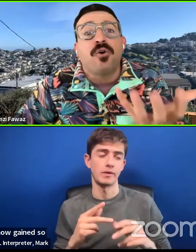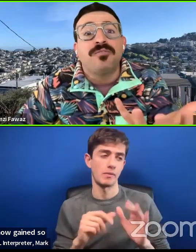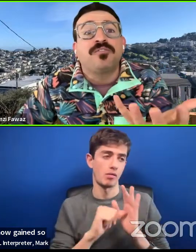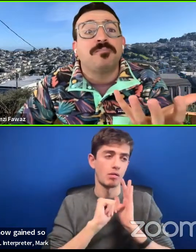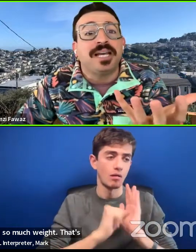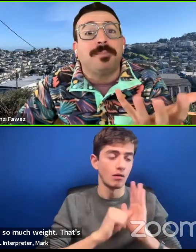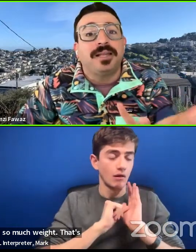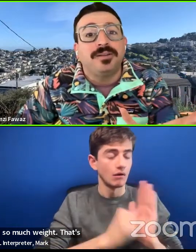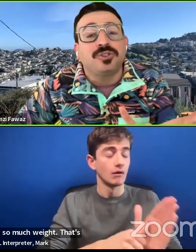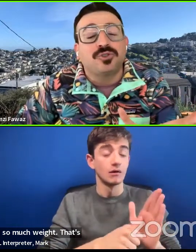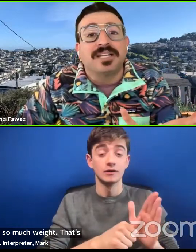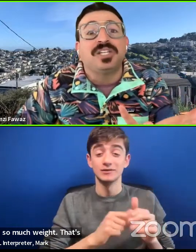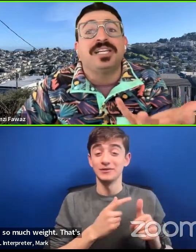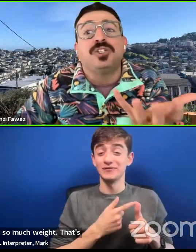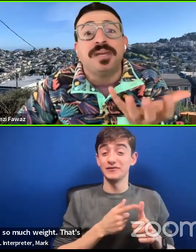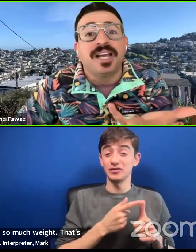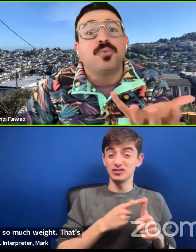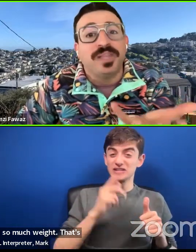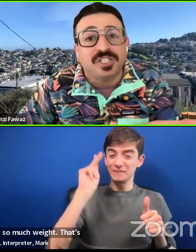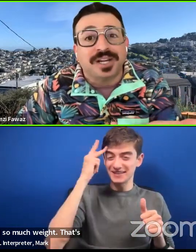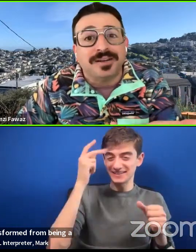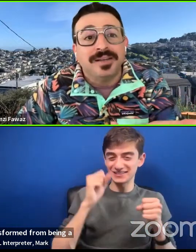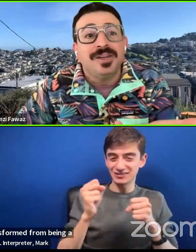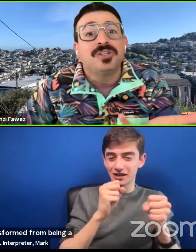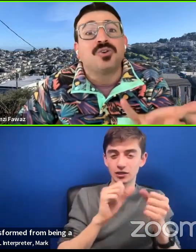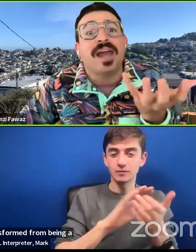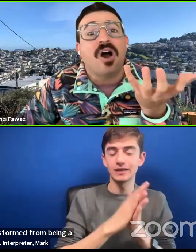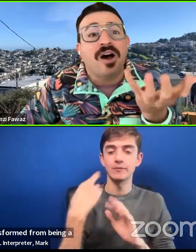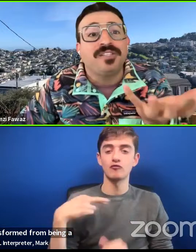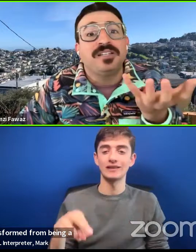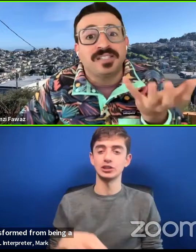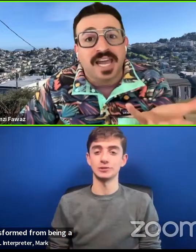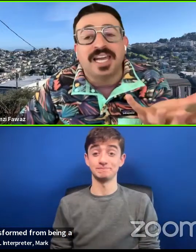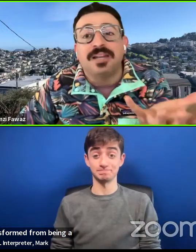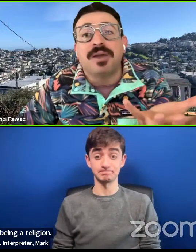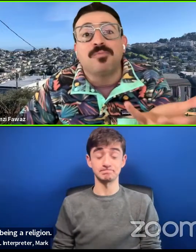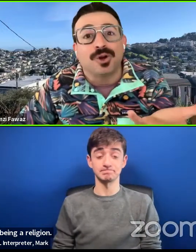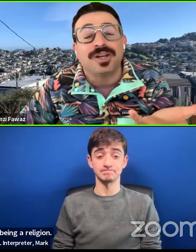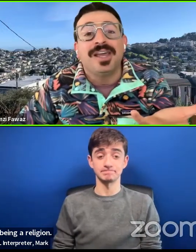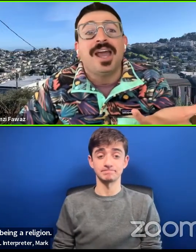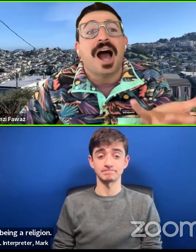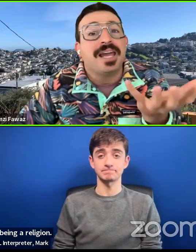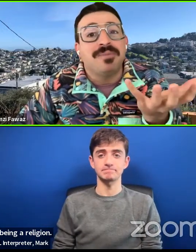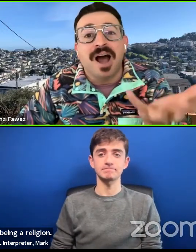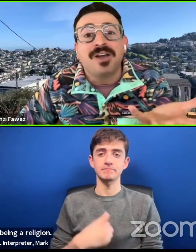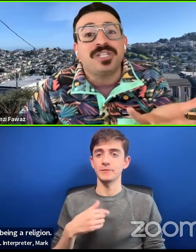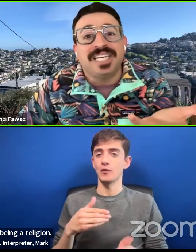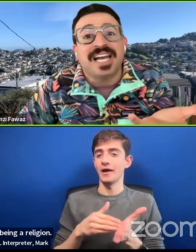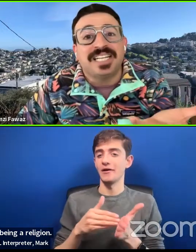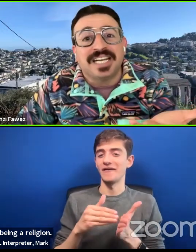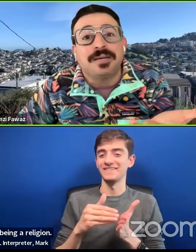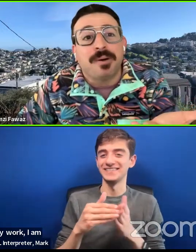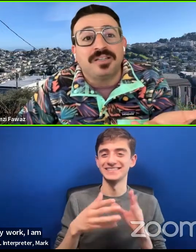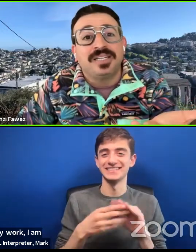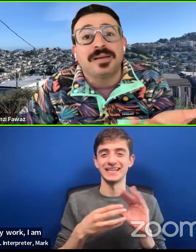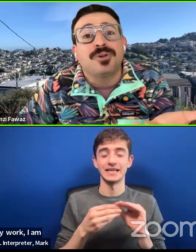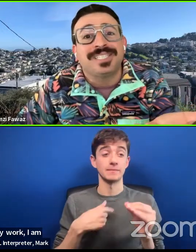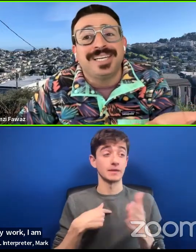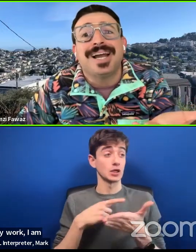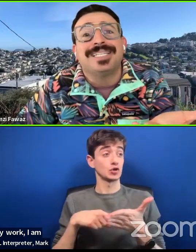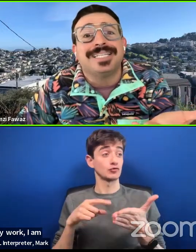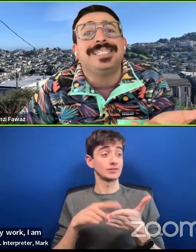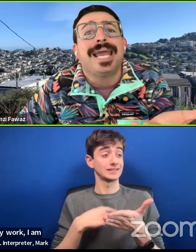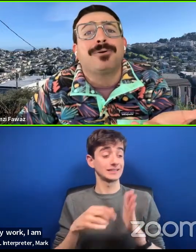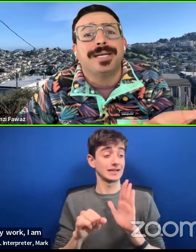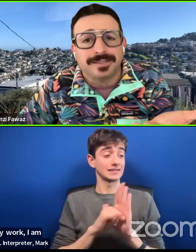it has transformed from being a political strategy into being a religion. So I often say in my work, I am not critiquing identity politics.